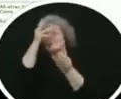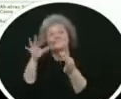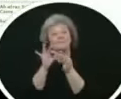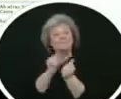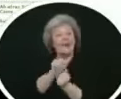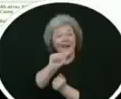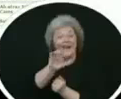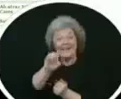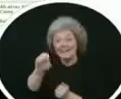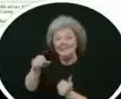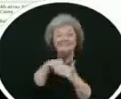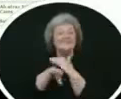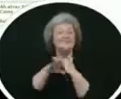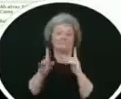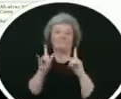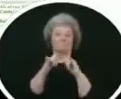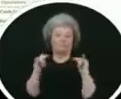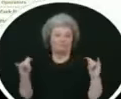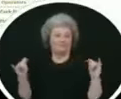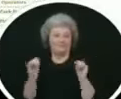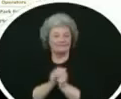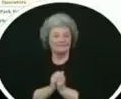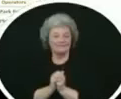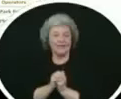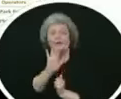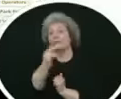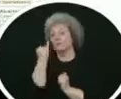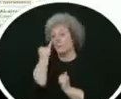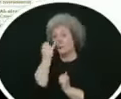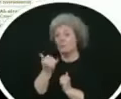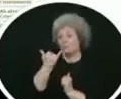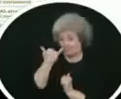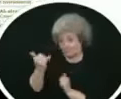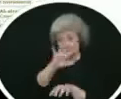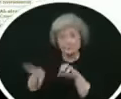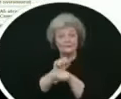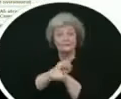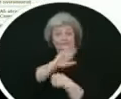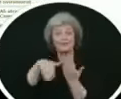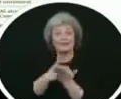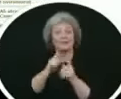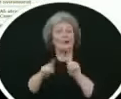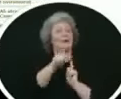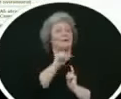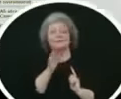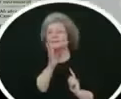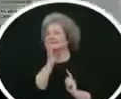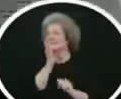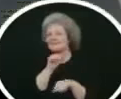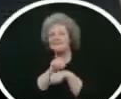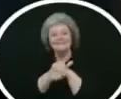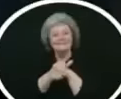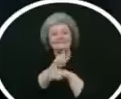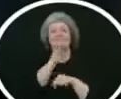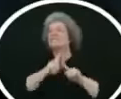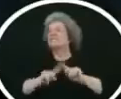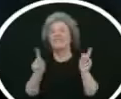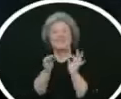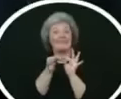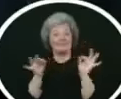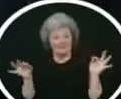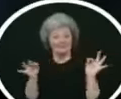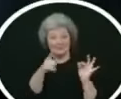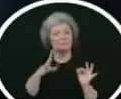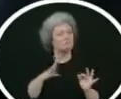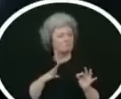up to two hours prior to departure group tours and accessibility information if you don't